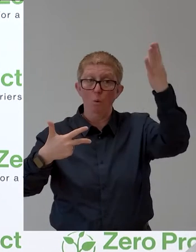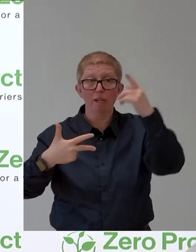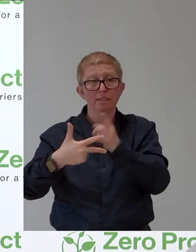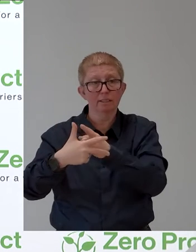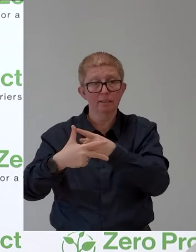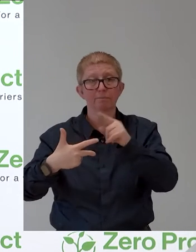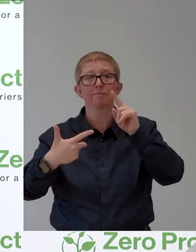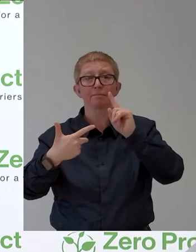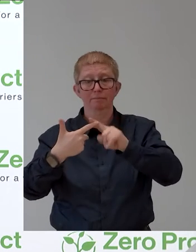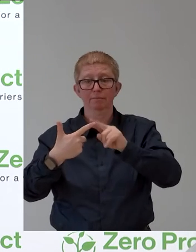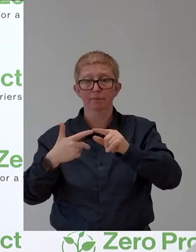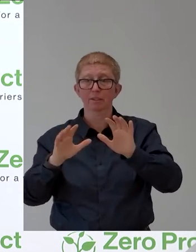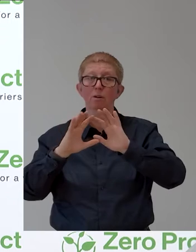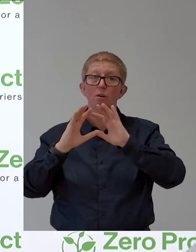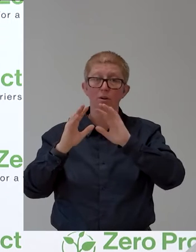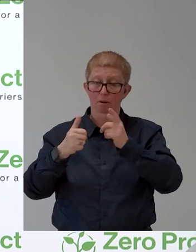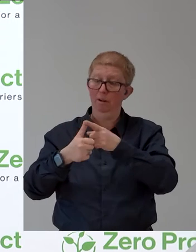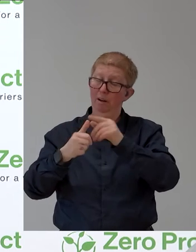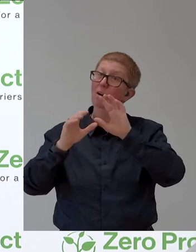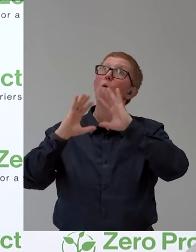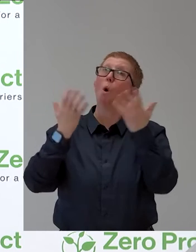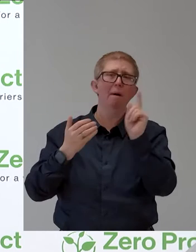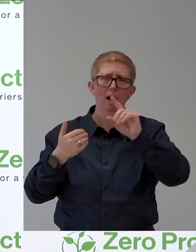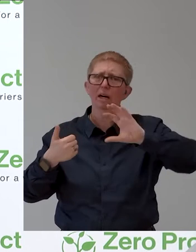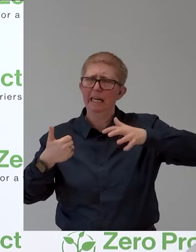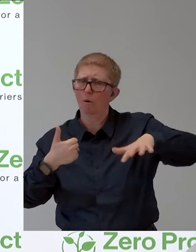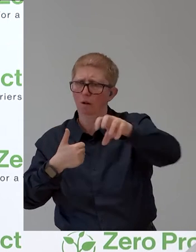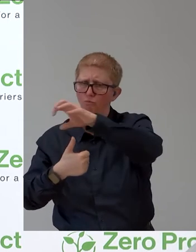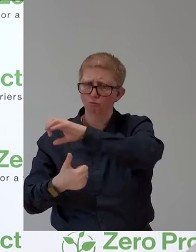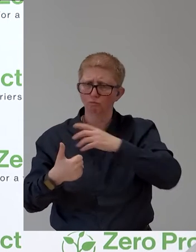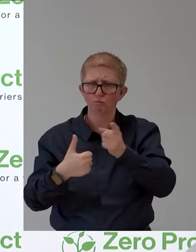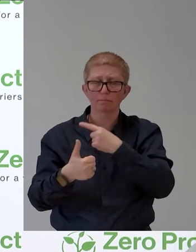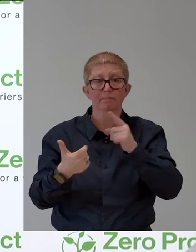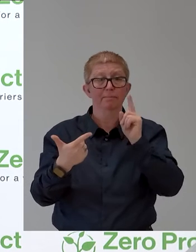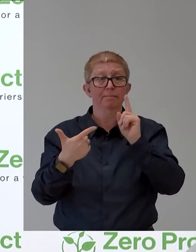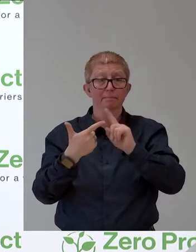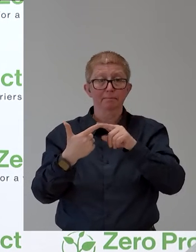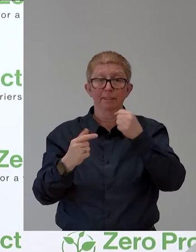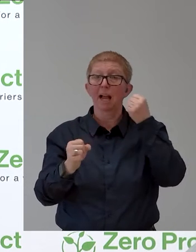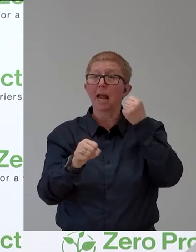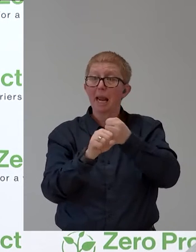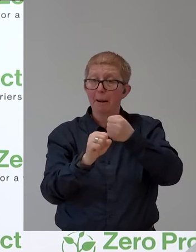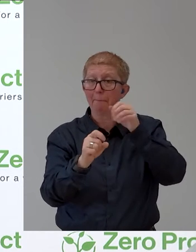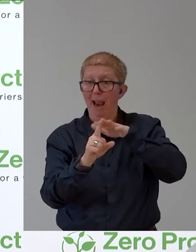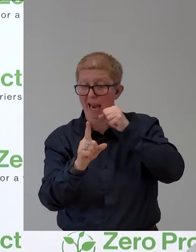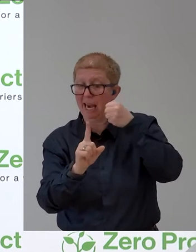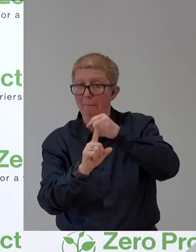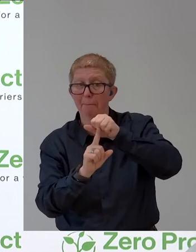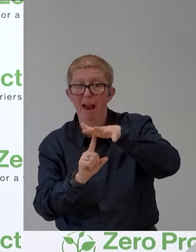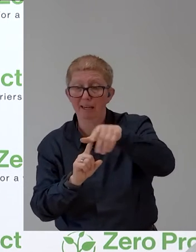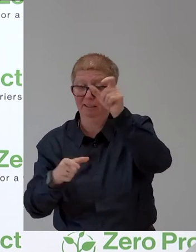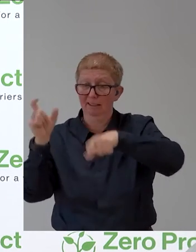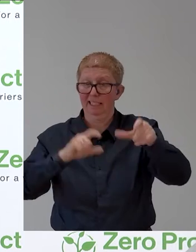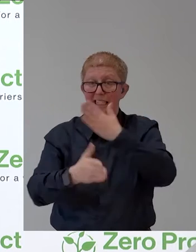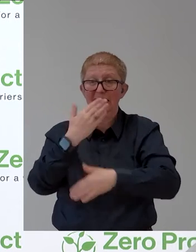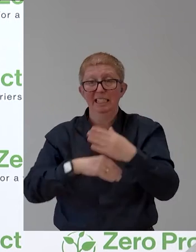on the regional one. Impact, the tested product, which is beneficial for persons with disability and not a prototype and